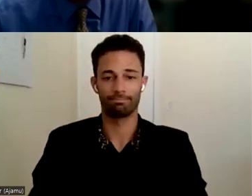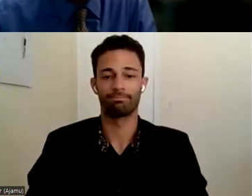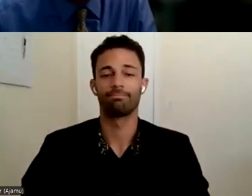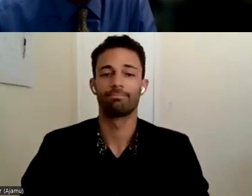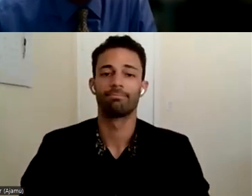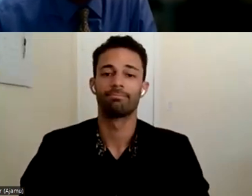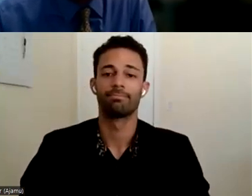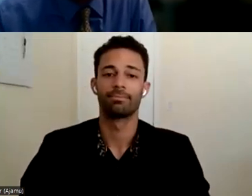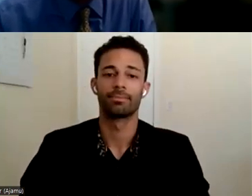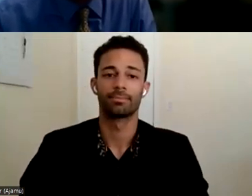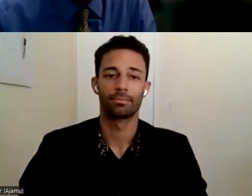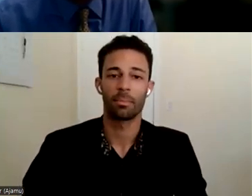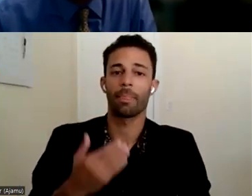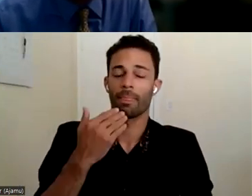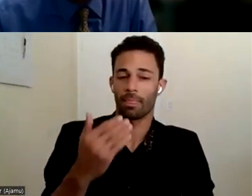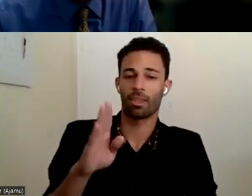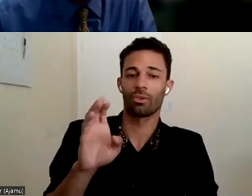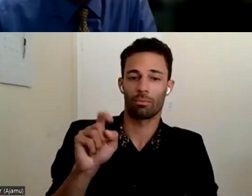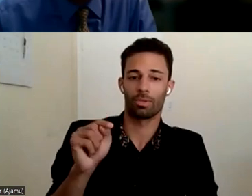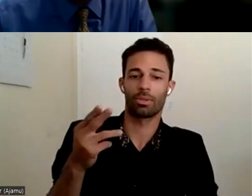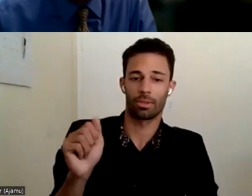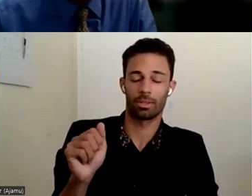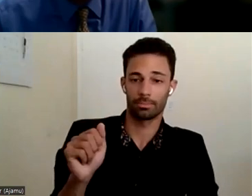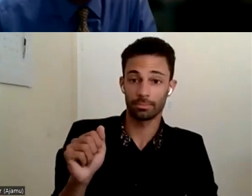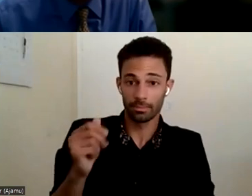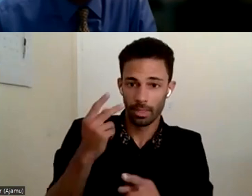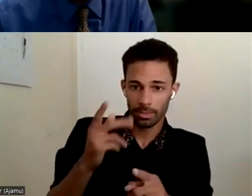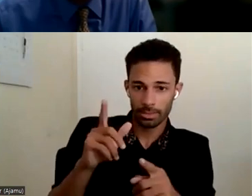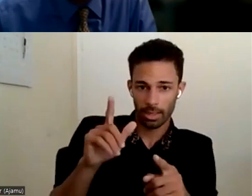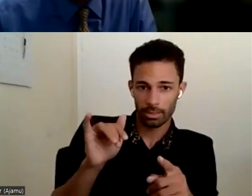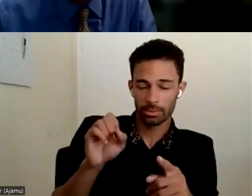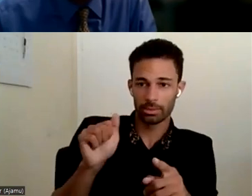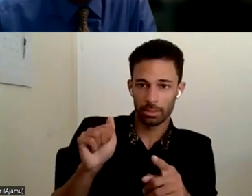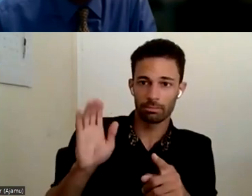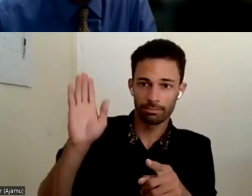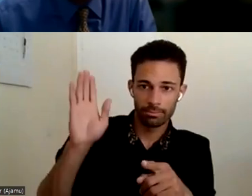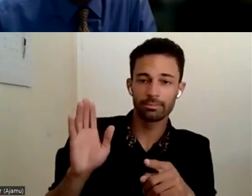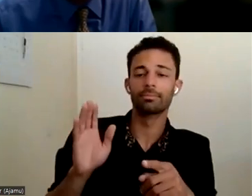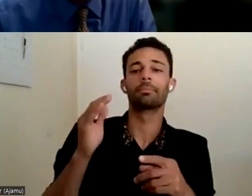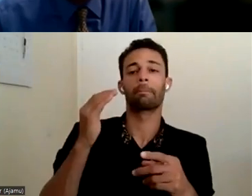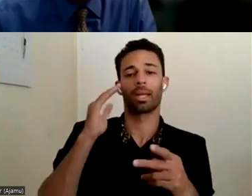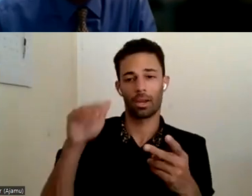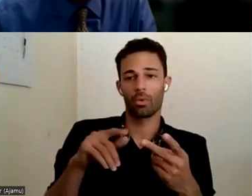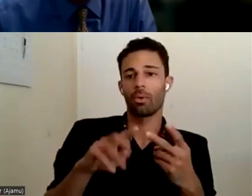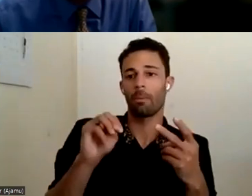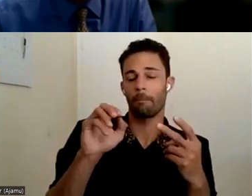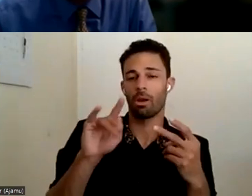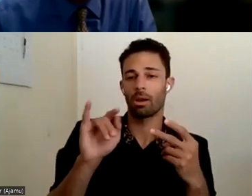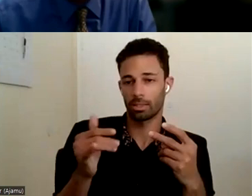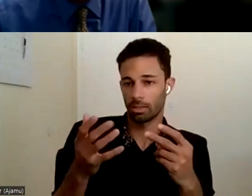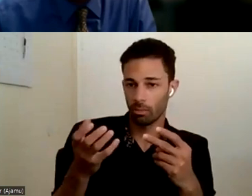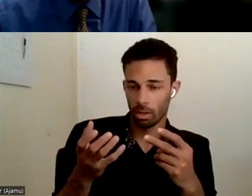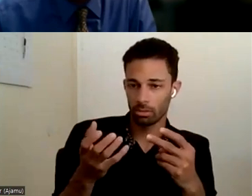Thank you, Bertha. I think, Lisa, I, do see your hand up. I know Marty's been, um, he's has his hand